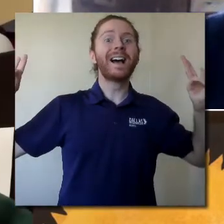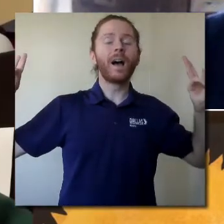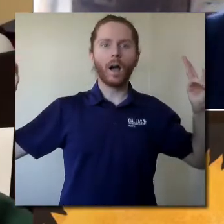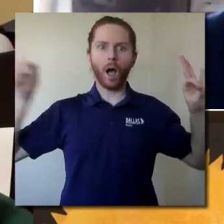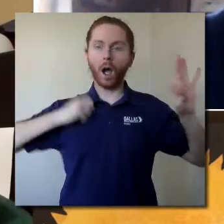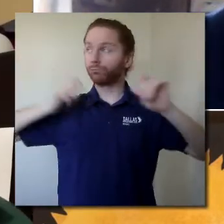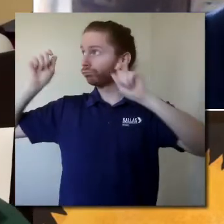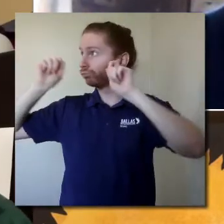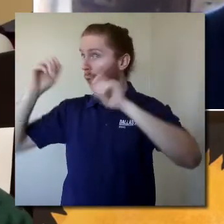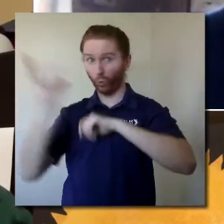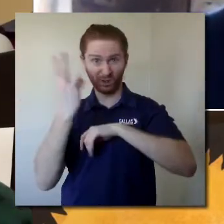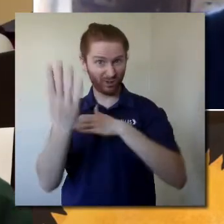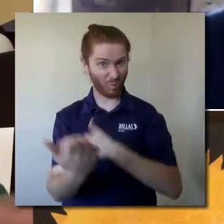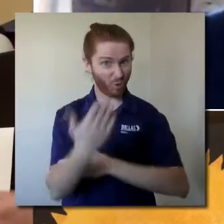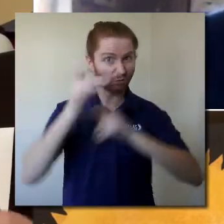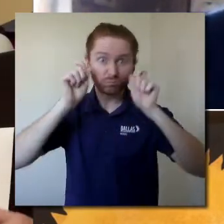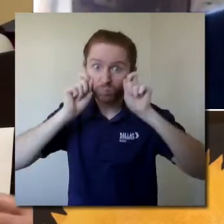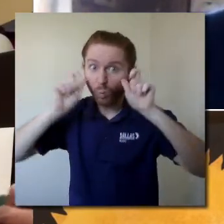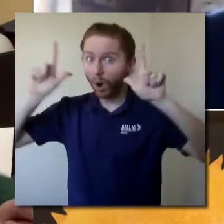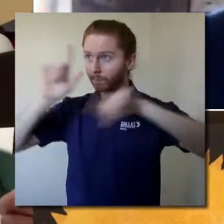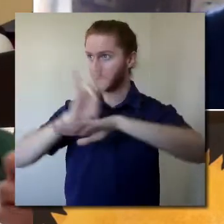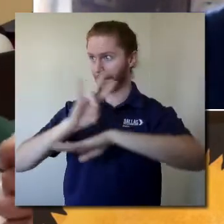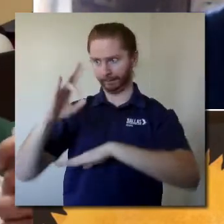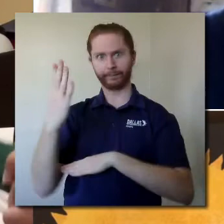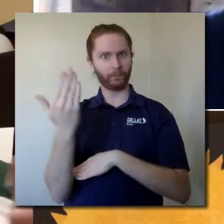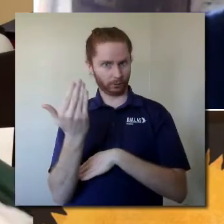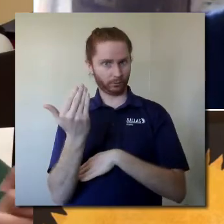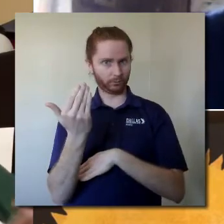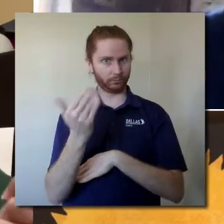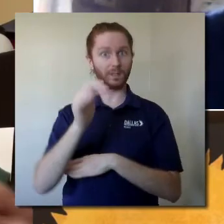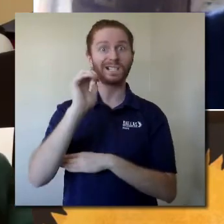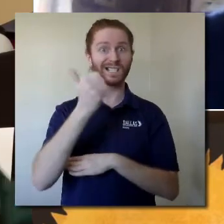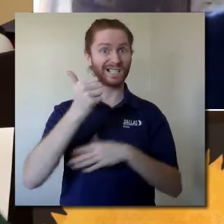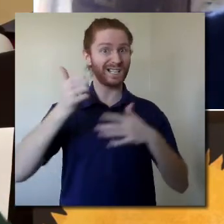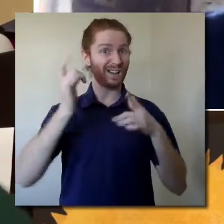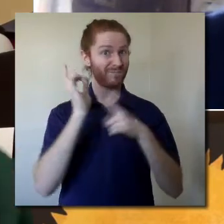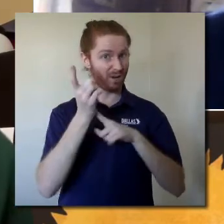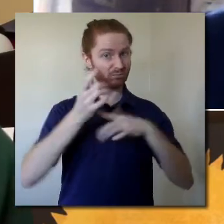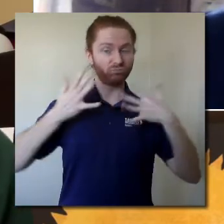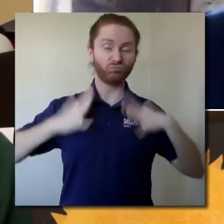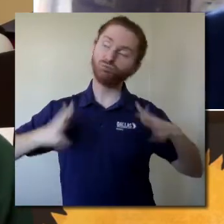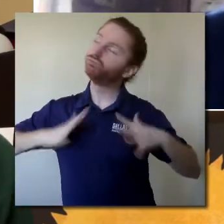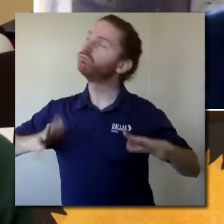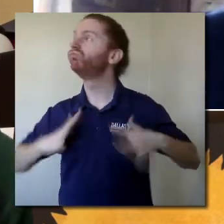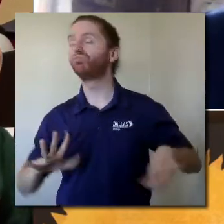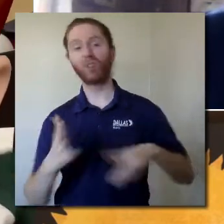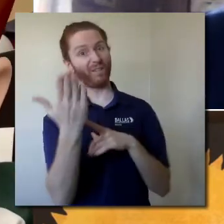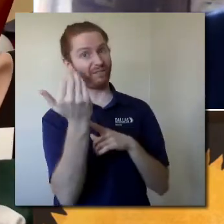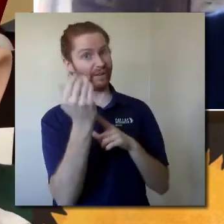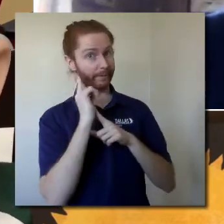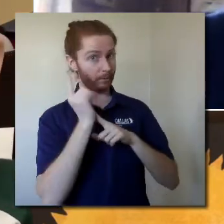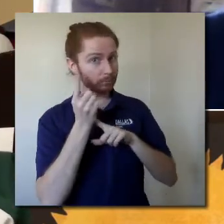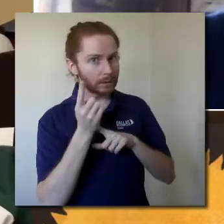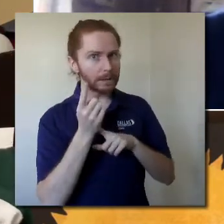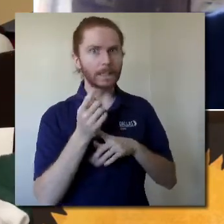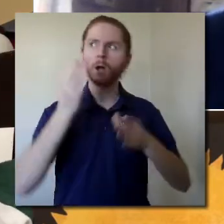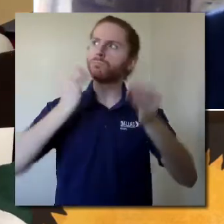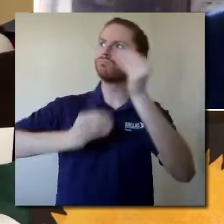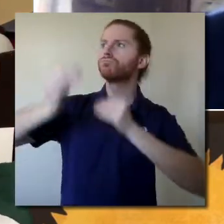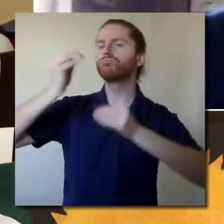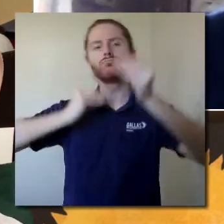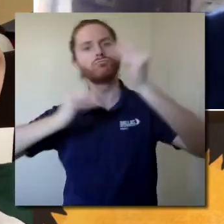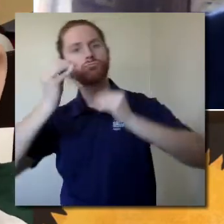Wednesday morning at 7.15. It takes me 10 minutes to get dressed, 15 minutes to eat breakfast,